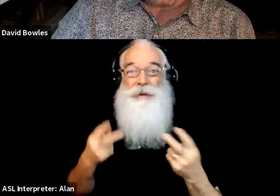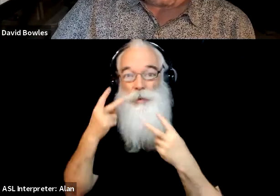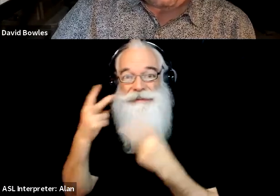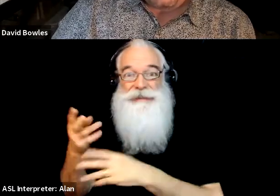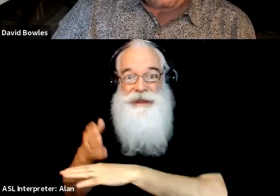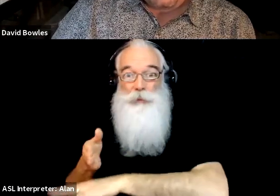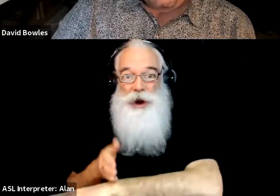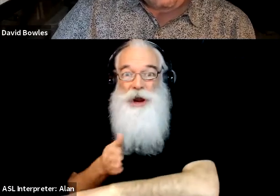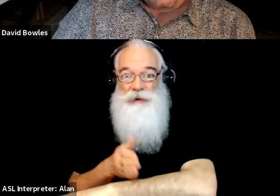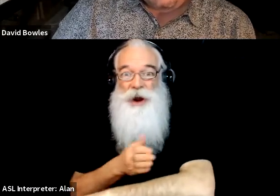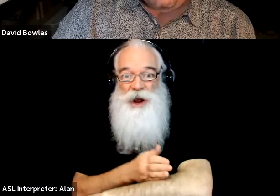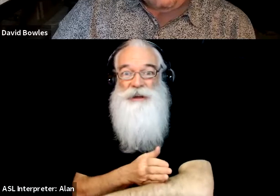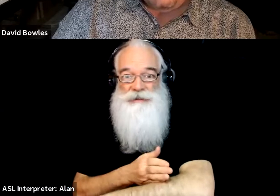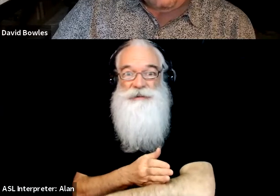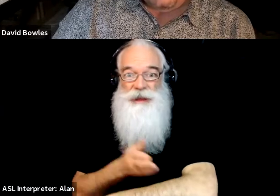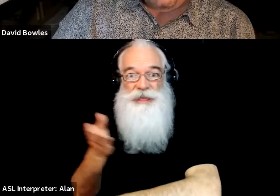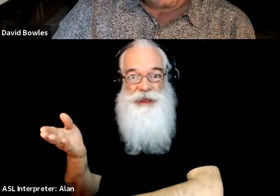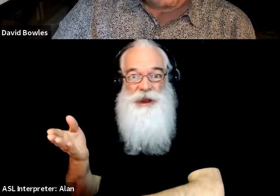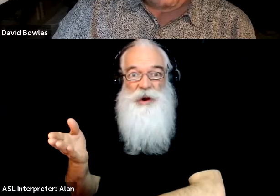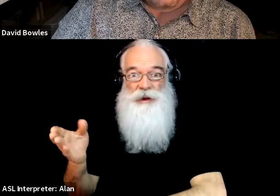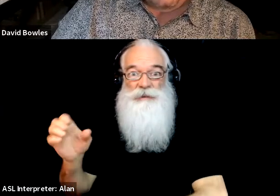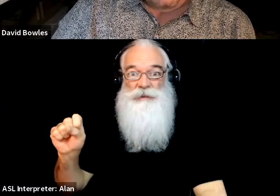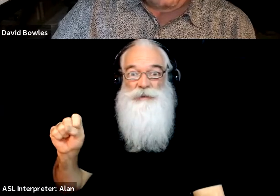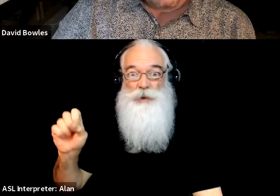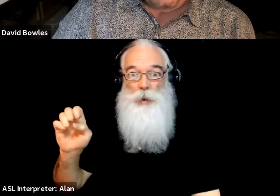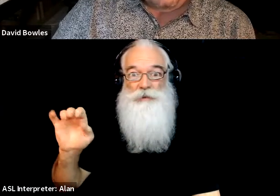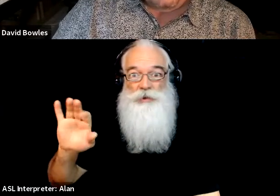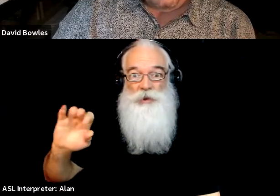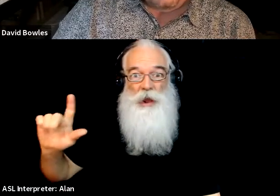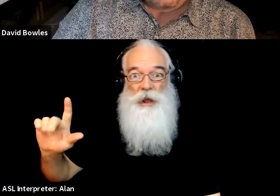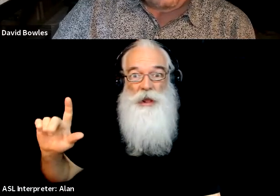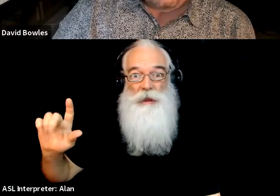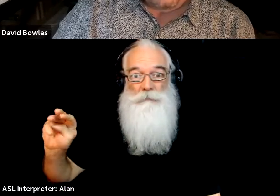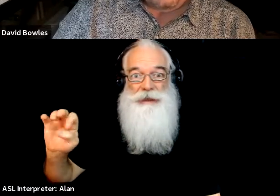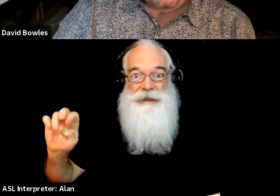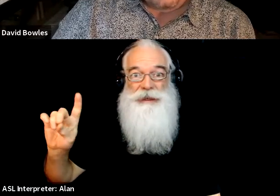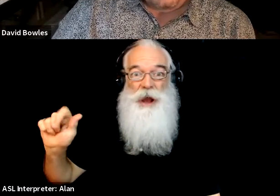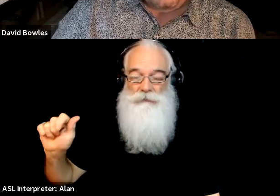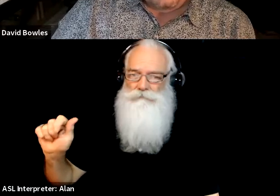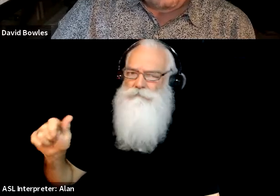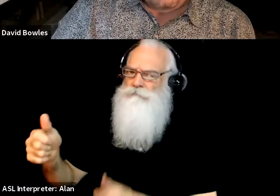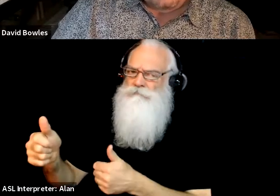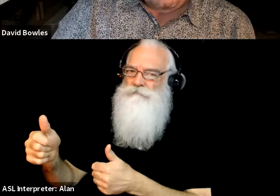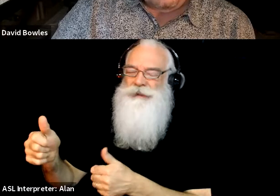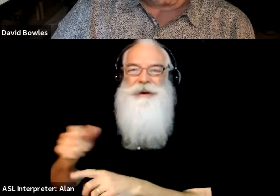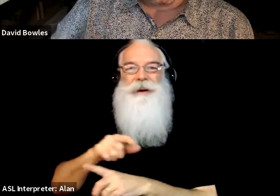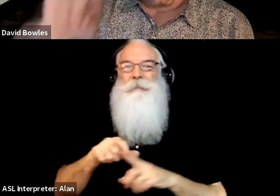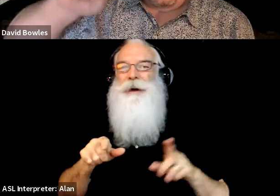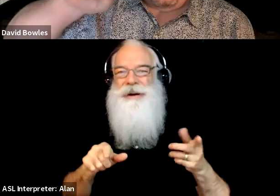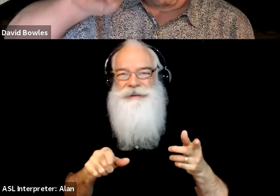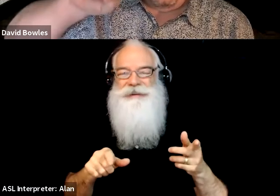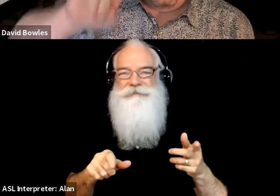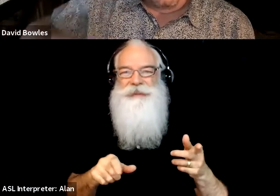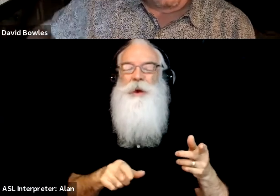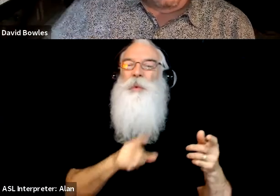on social media. I think the problem is, though, getting the publishers to put the money behind our books